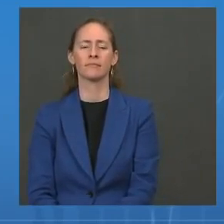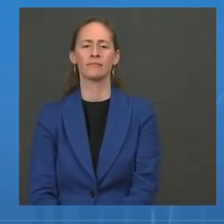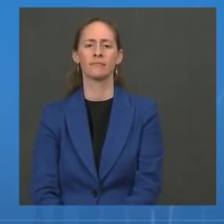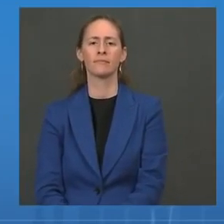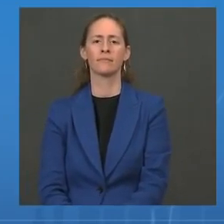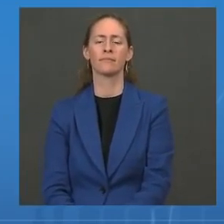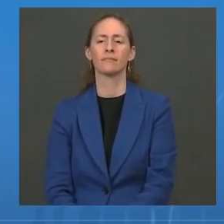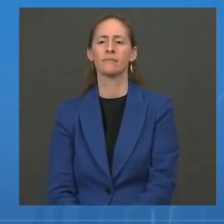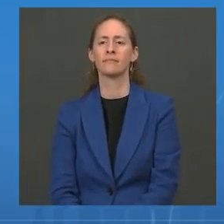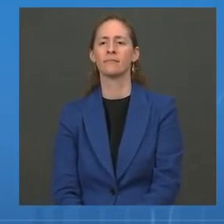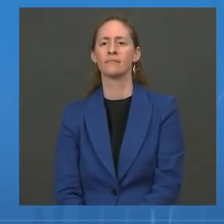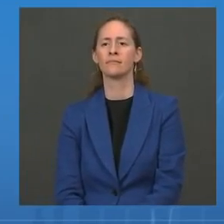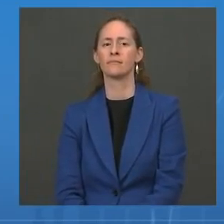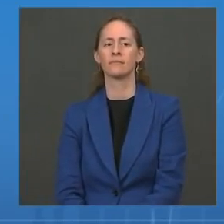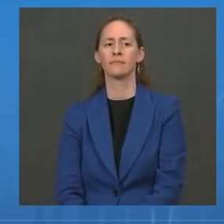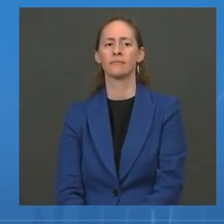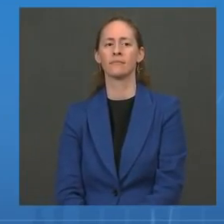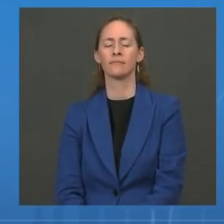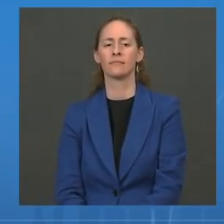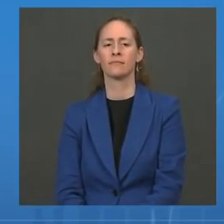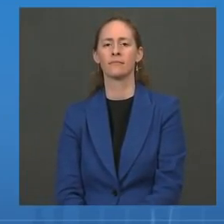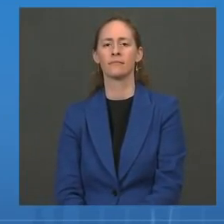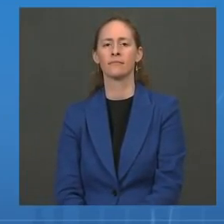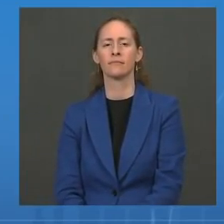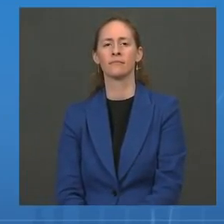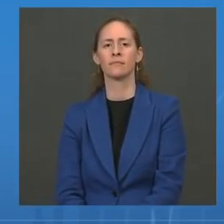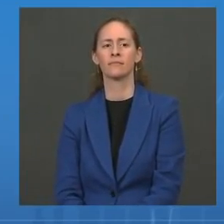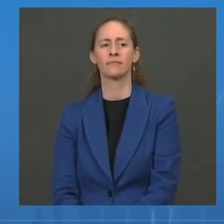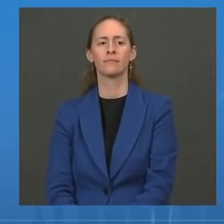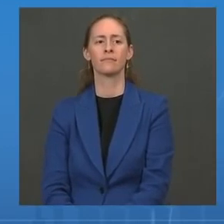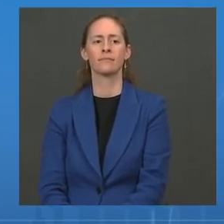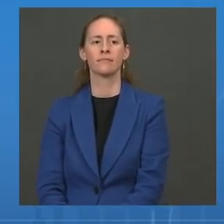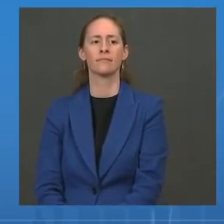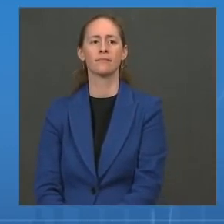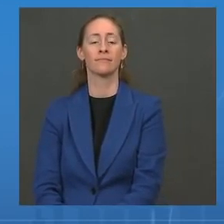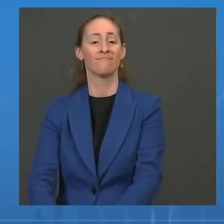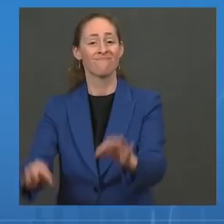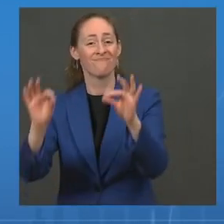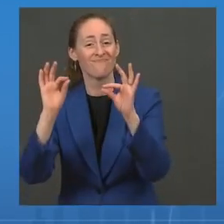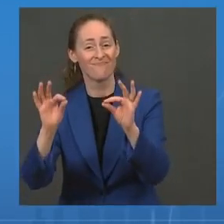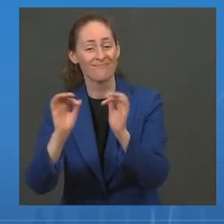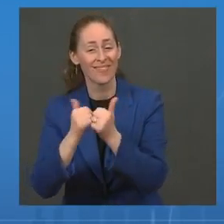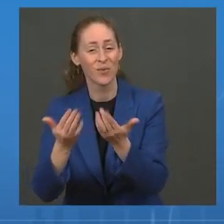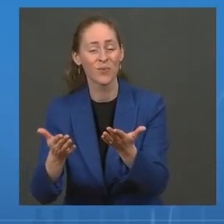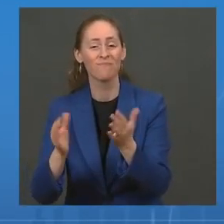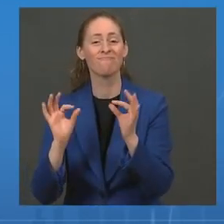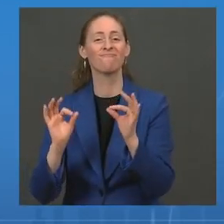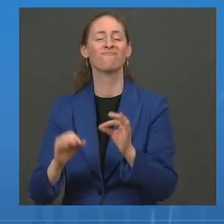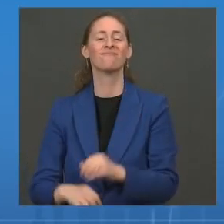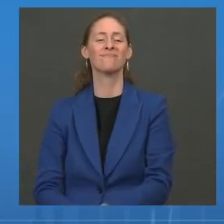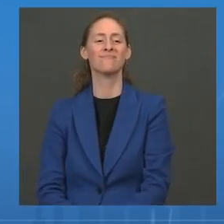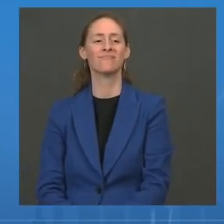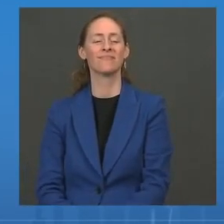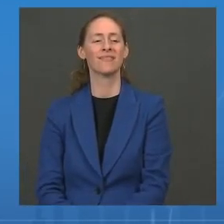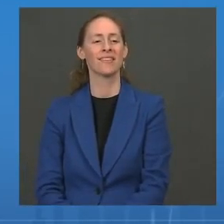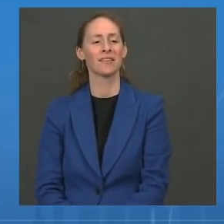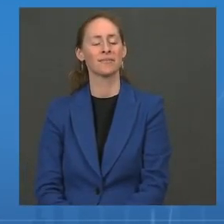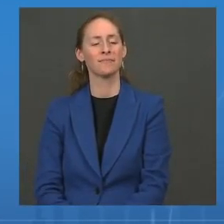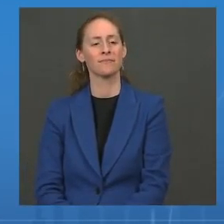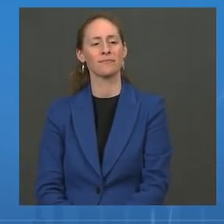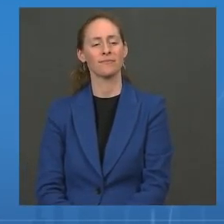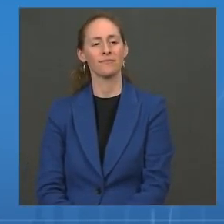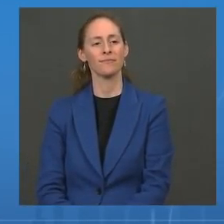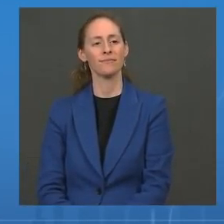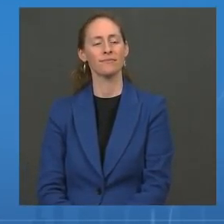Examiner. Pressure Washington Hey, how you doing? Tom Howell, Washington Times. You've talked about how hard it is to put a